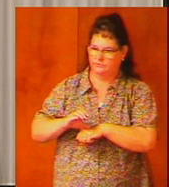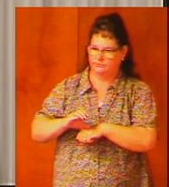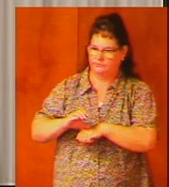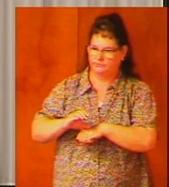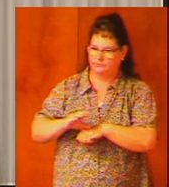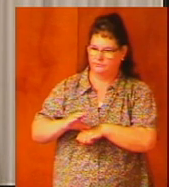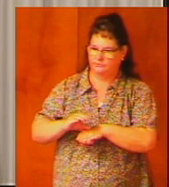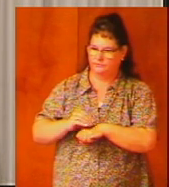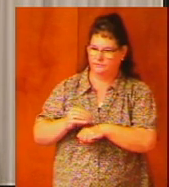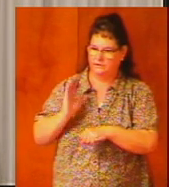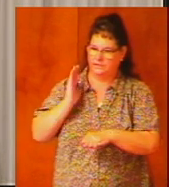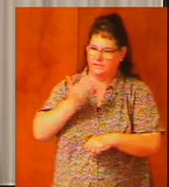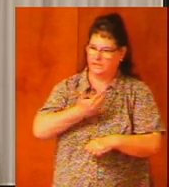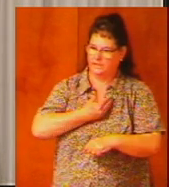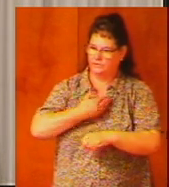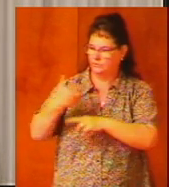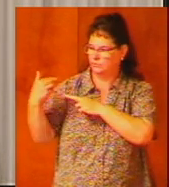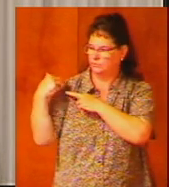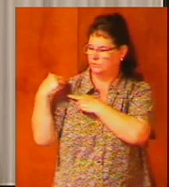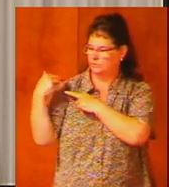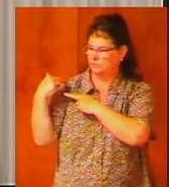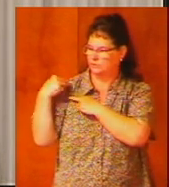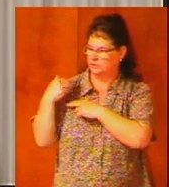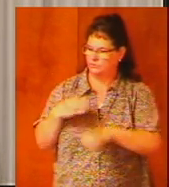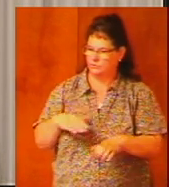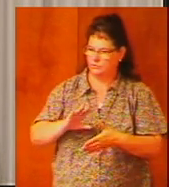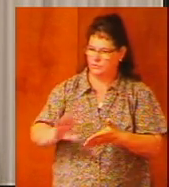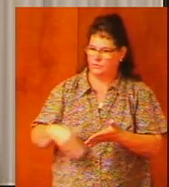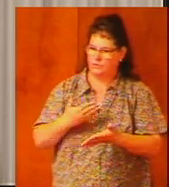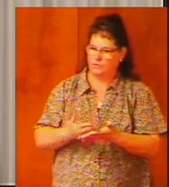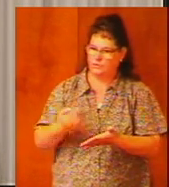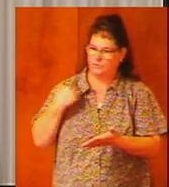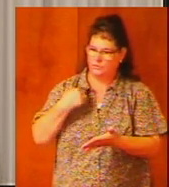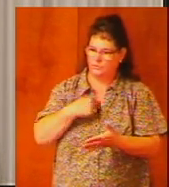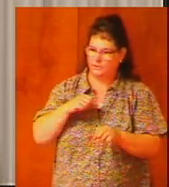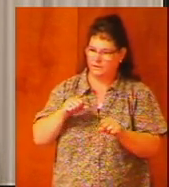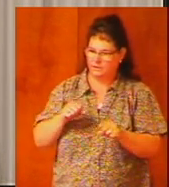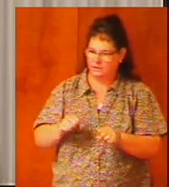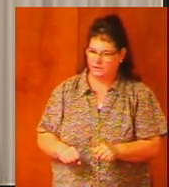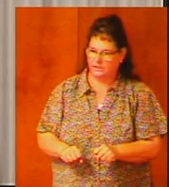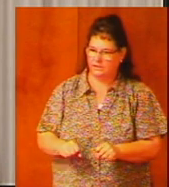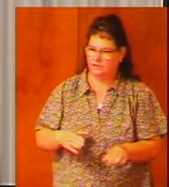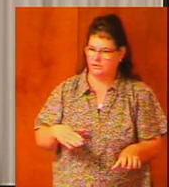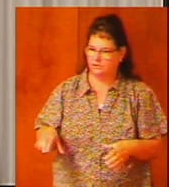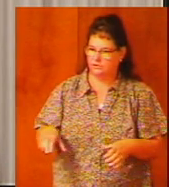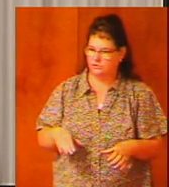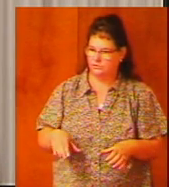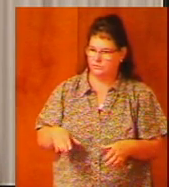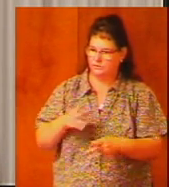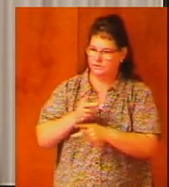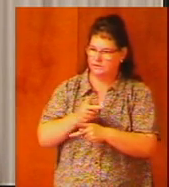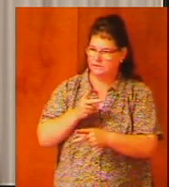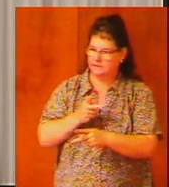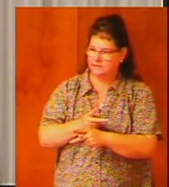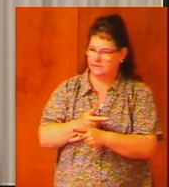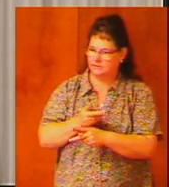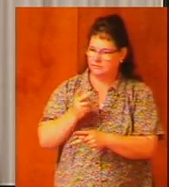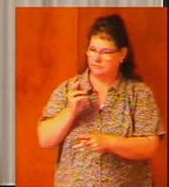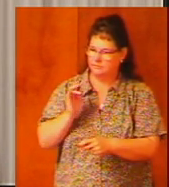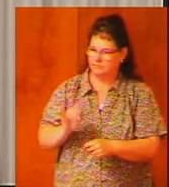and it's our responsibility to do all that we can do to keep it